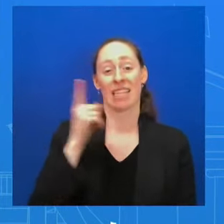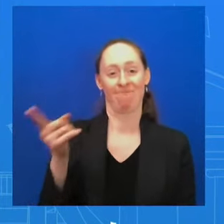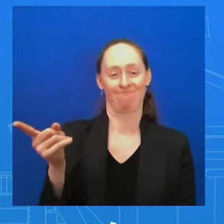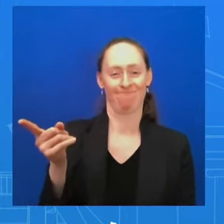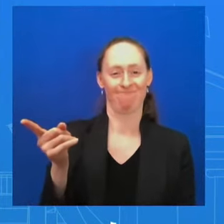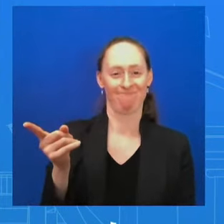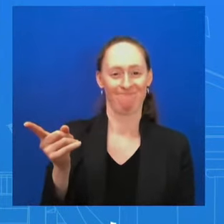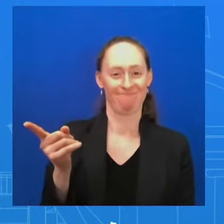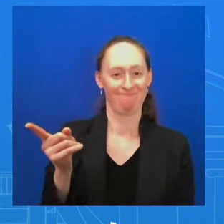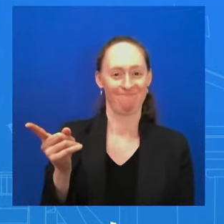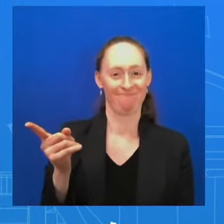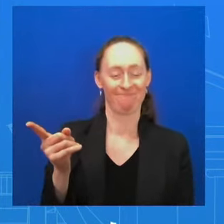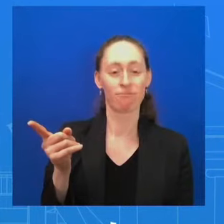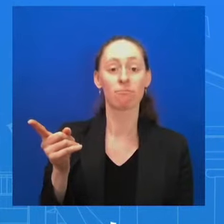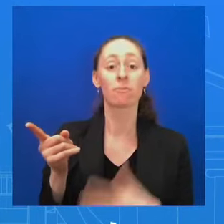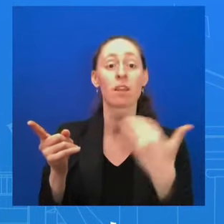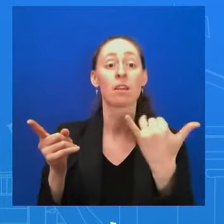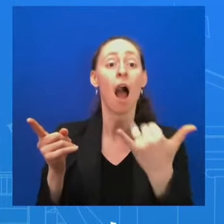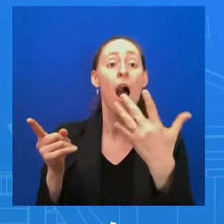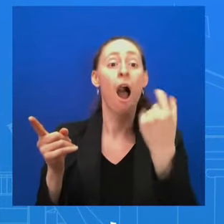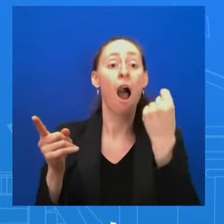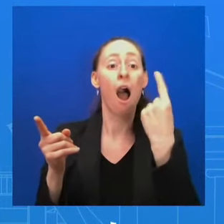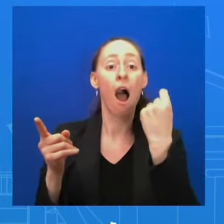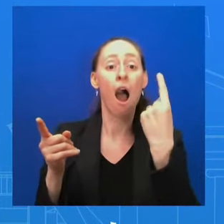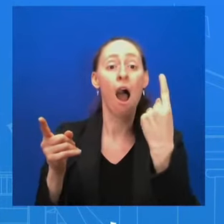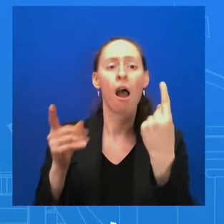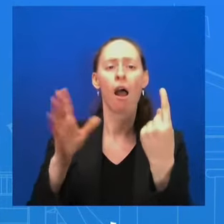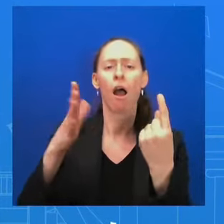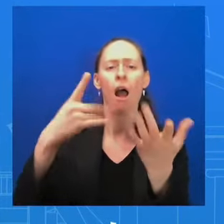means, but you can absolutely, through military means,